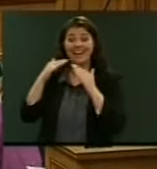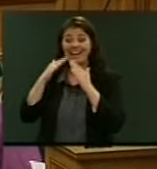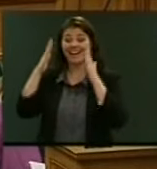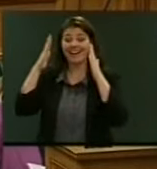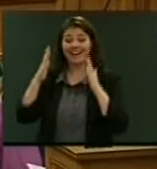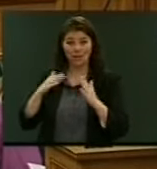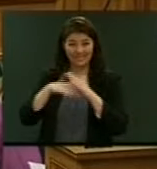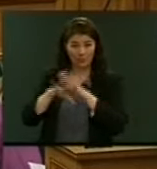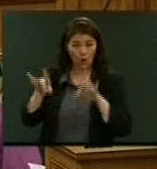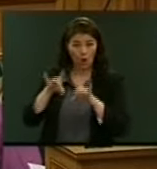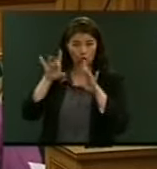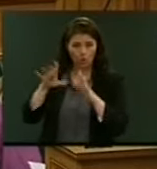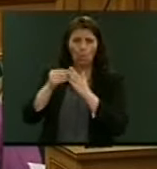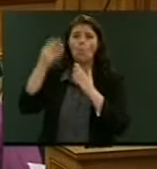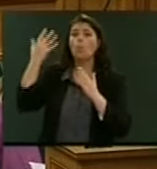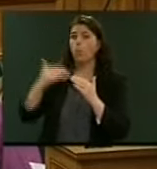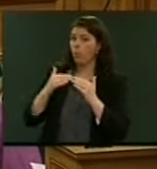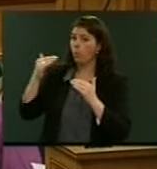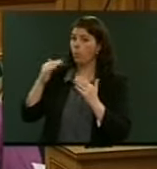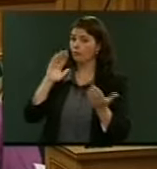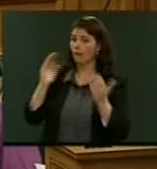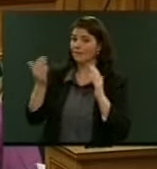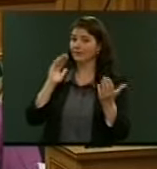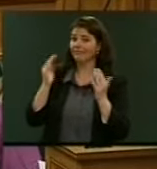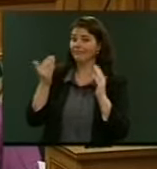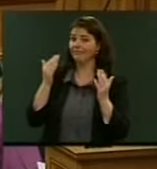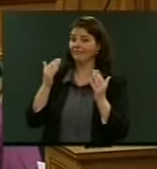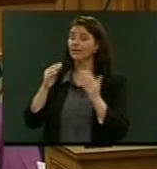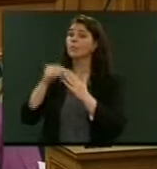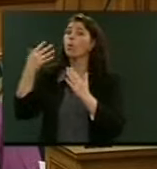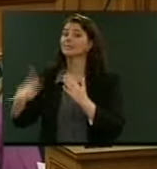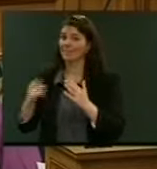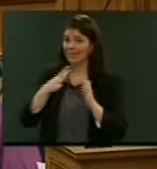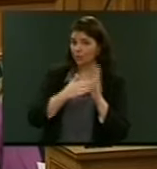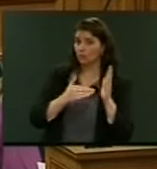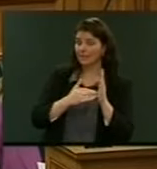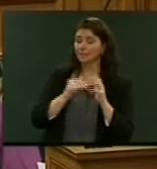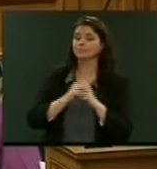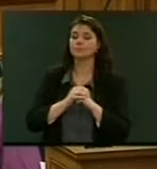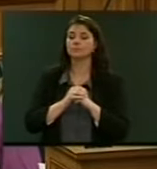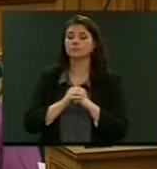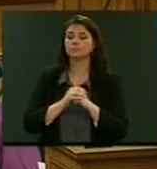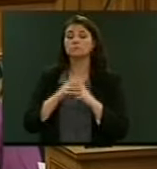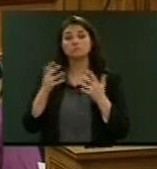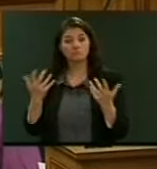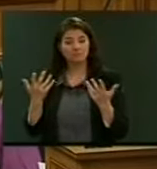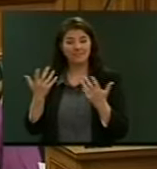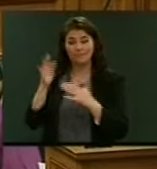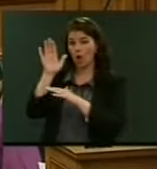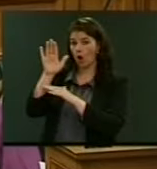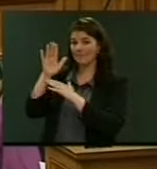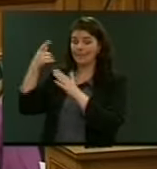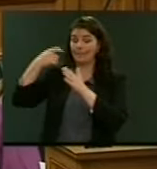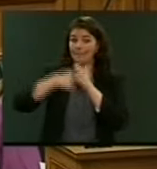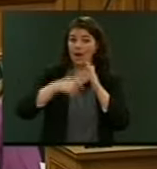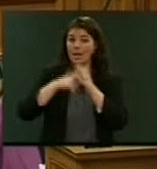Australia is relatively more expensive than it is in New Zealand. In terms of the restrictions on overseas buyers